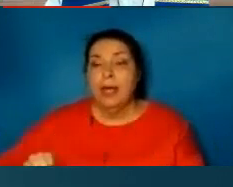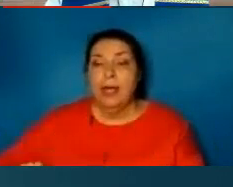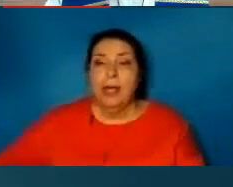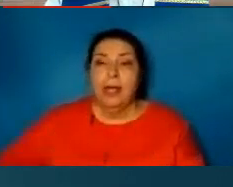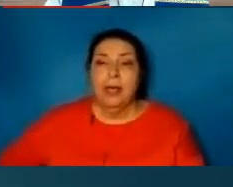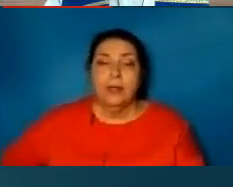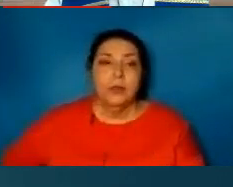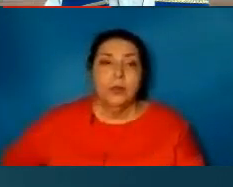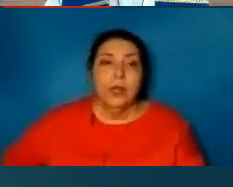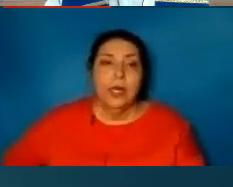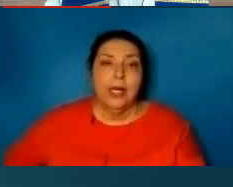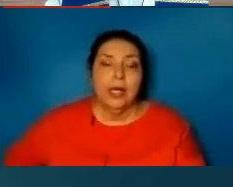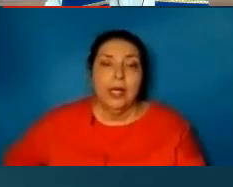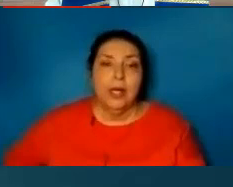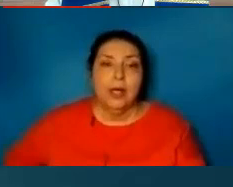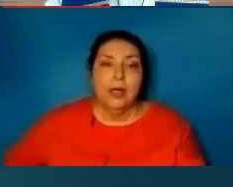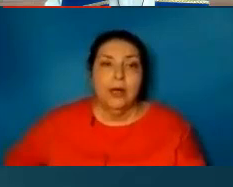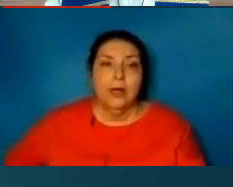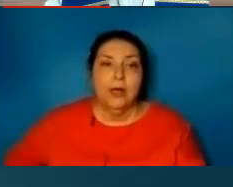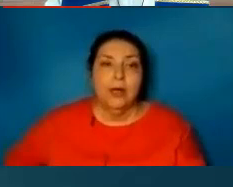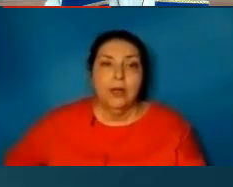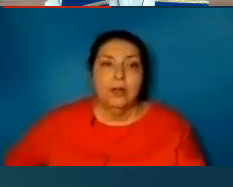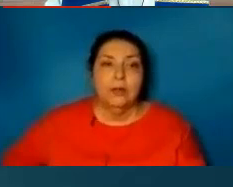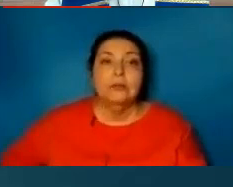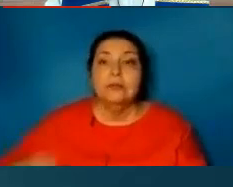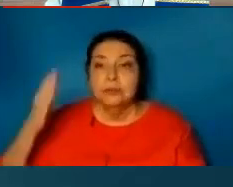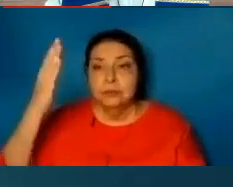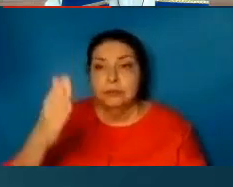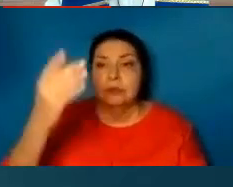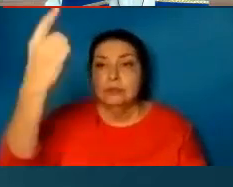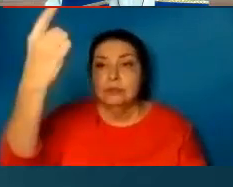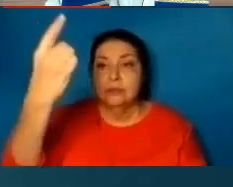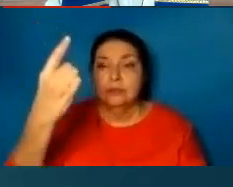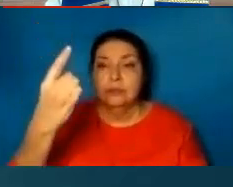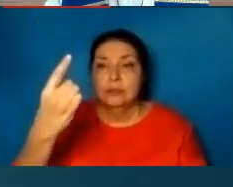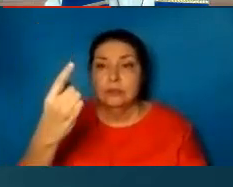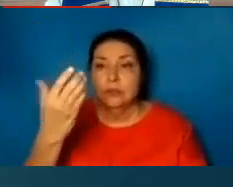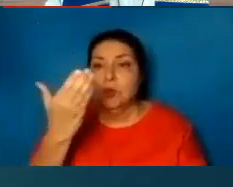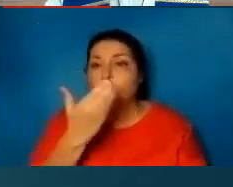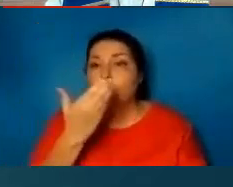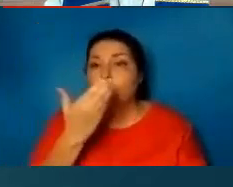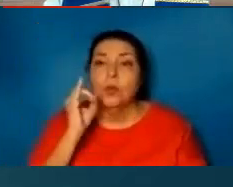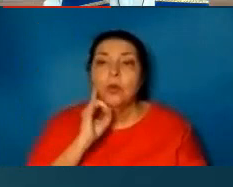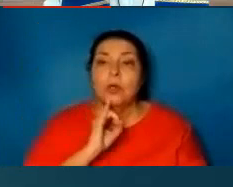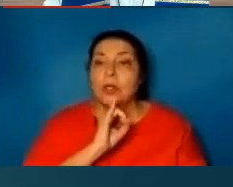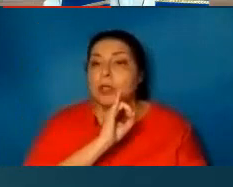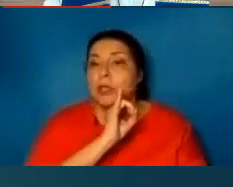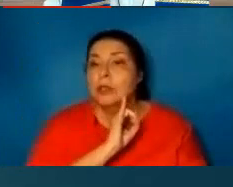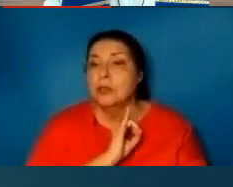Emmanuel shall come to you. O may